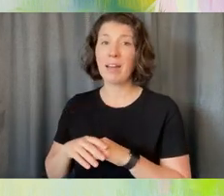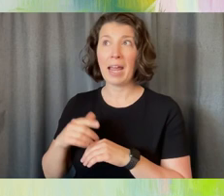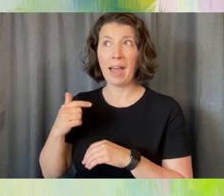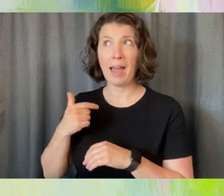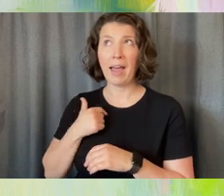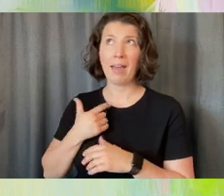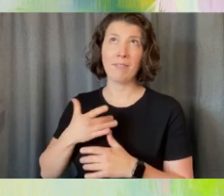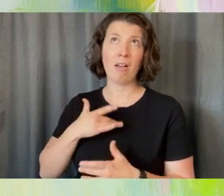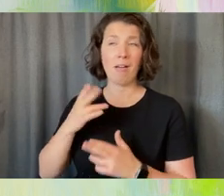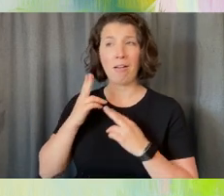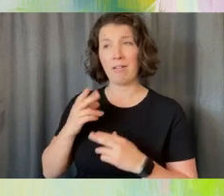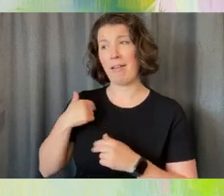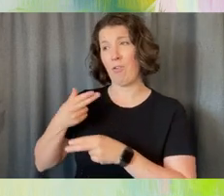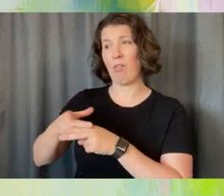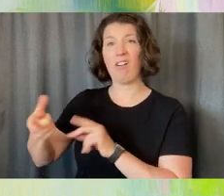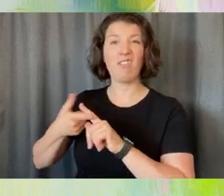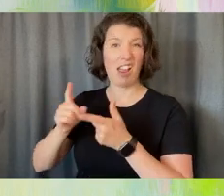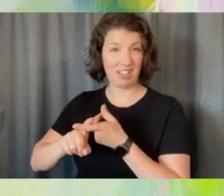introduce yourself.